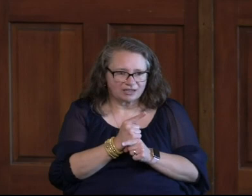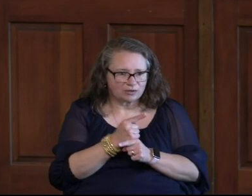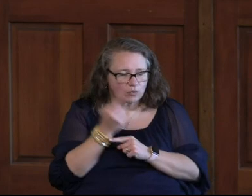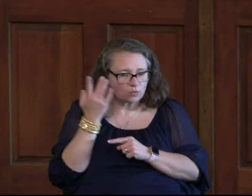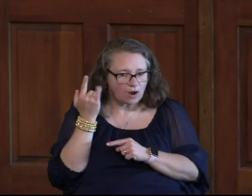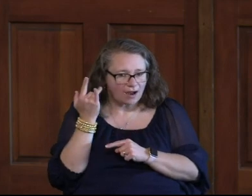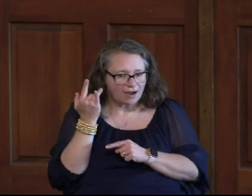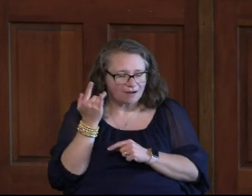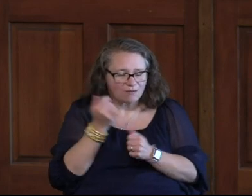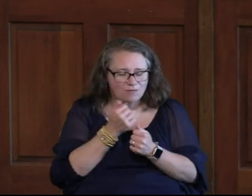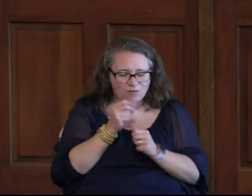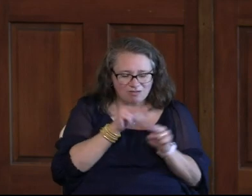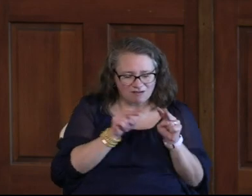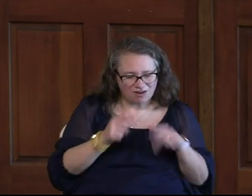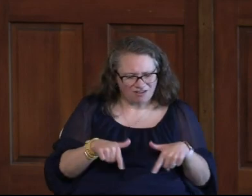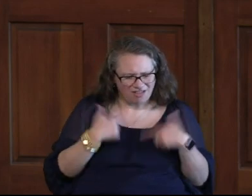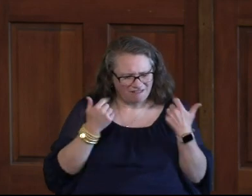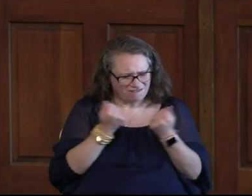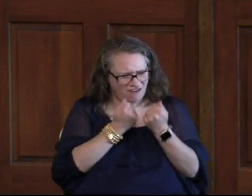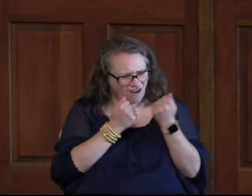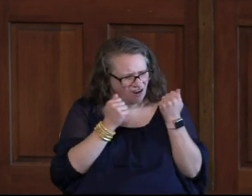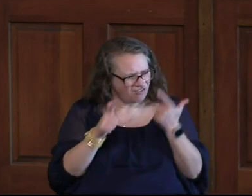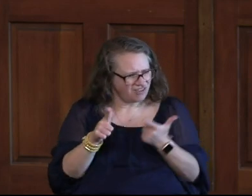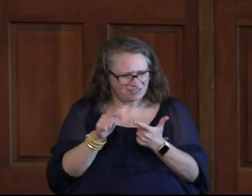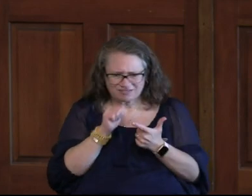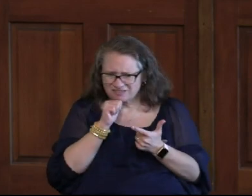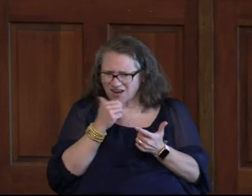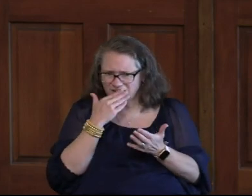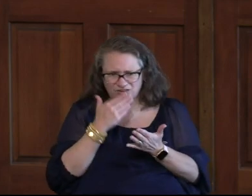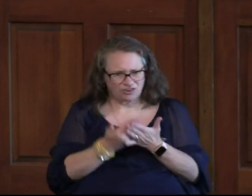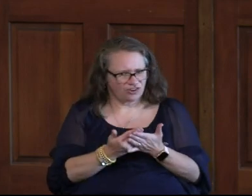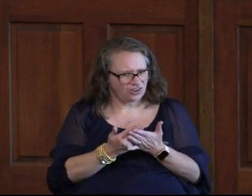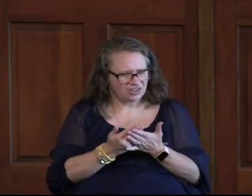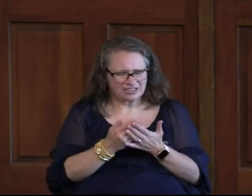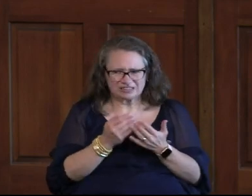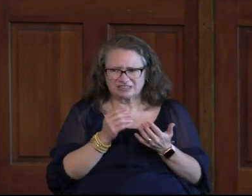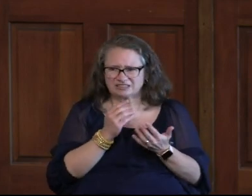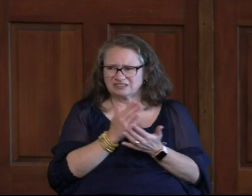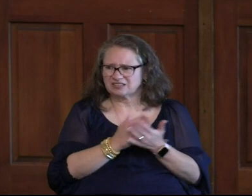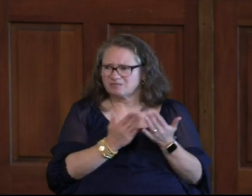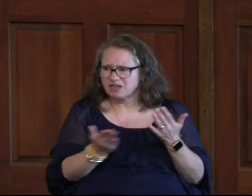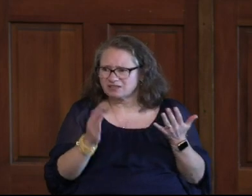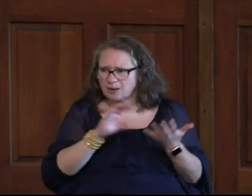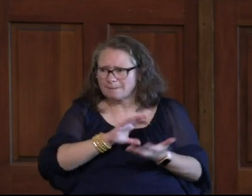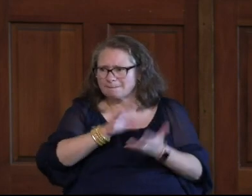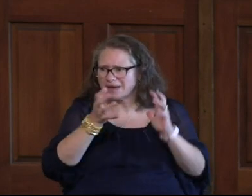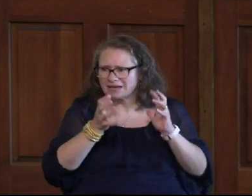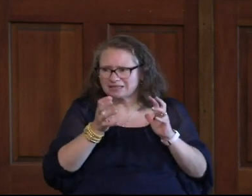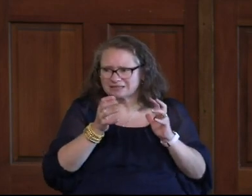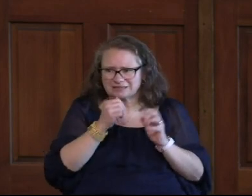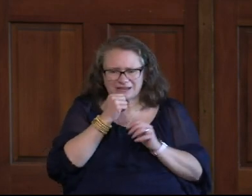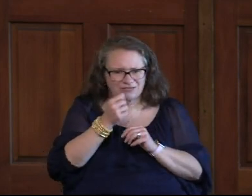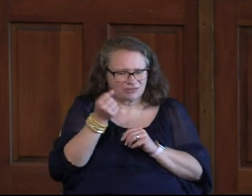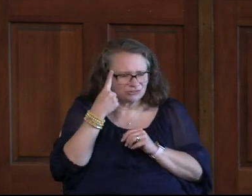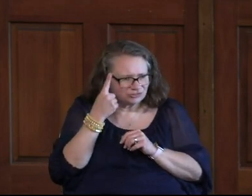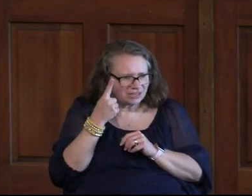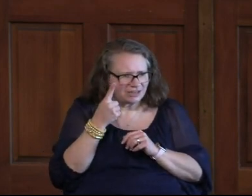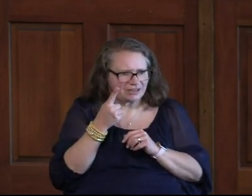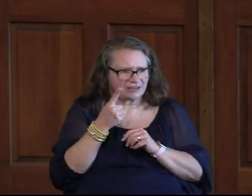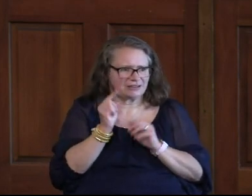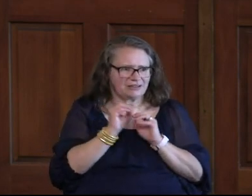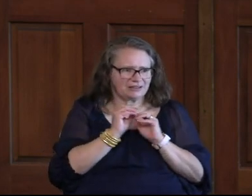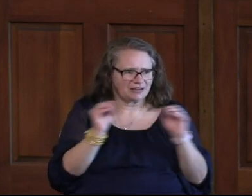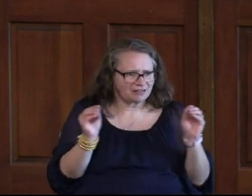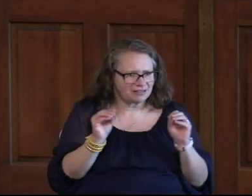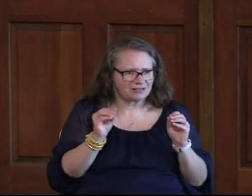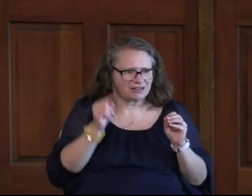Because We Look At Our Life And We Say All Things Are Not Good Some Things Are A Mess And I Can't Make Heads Or Tails Of